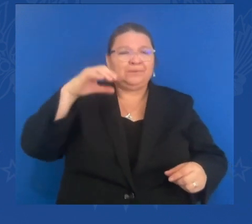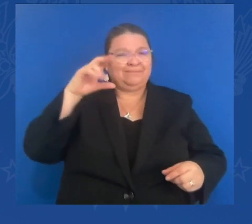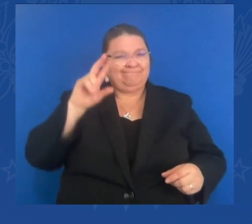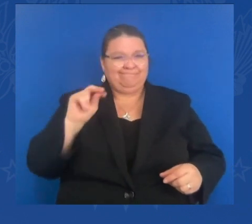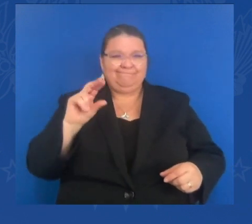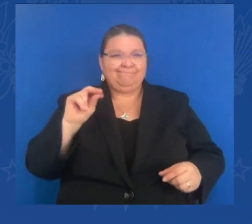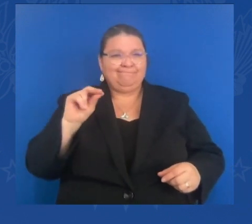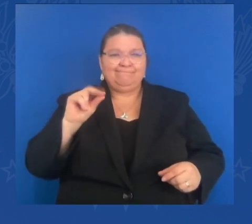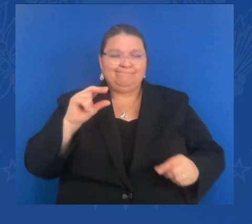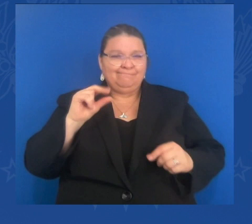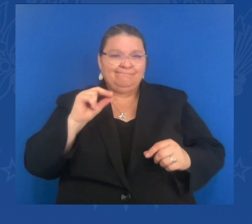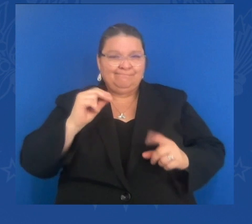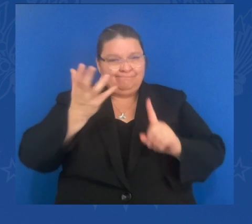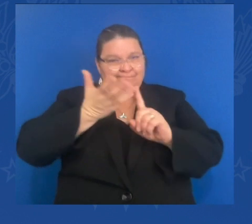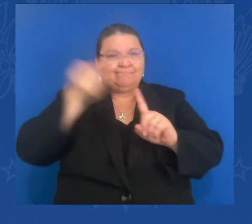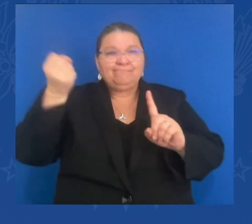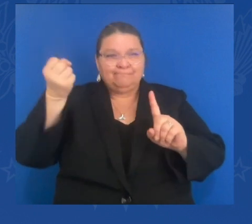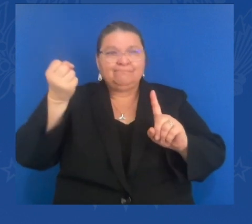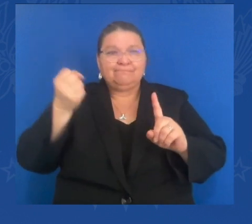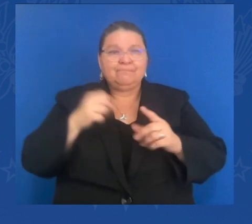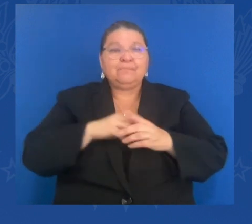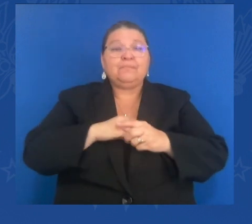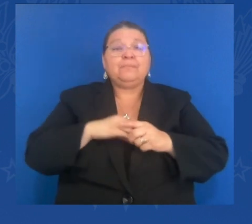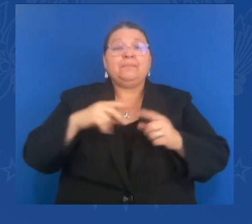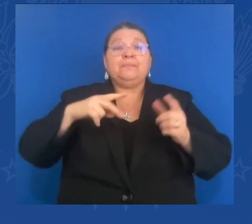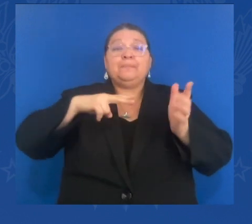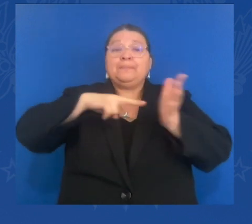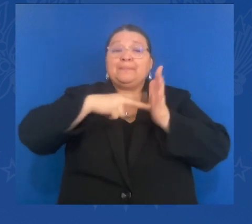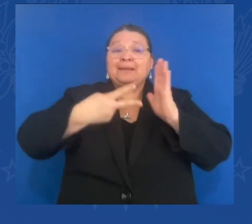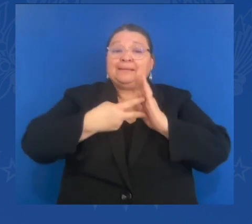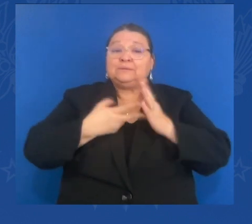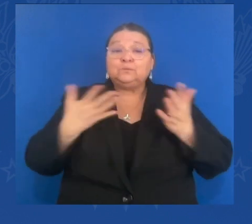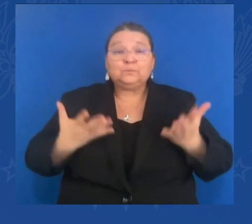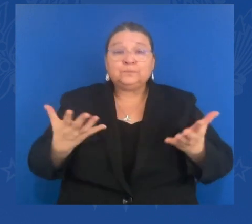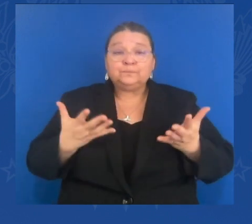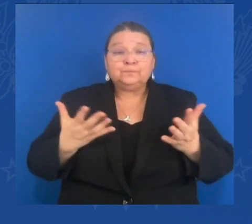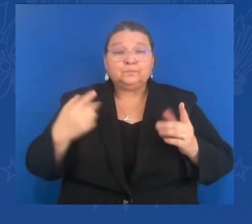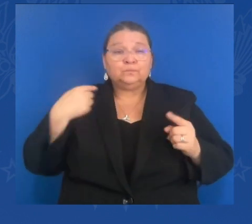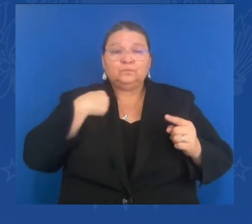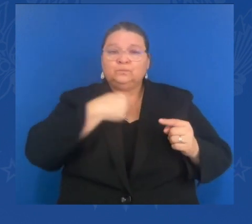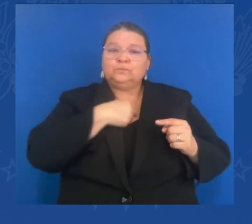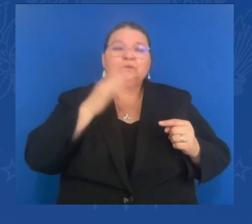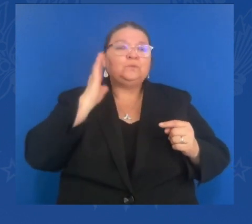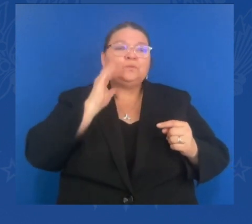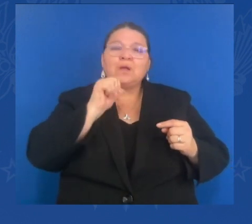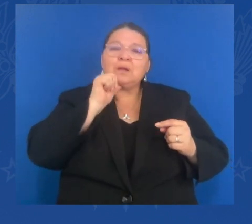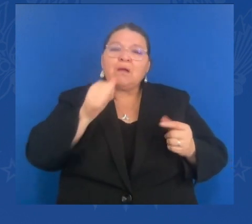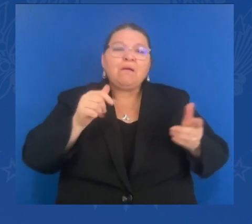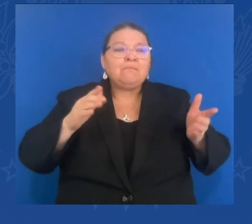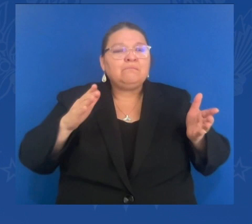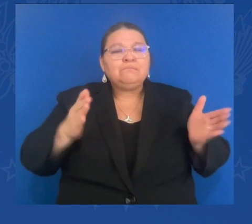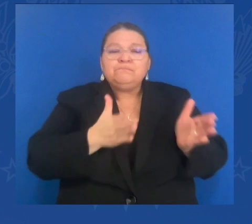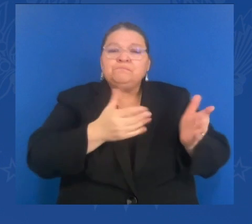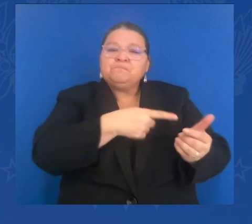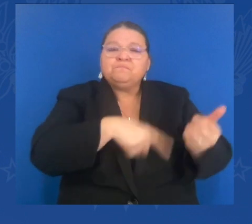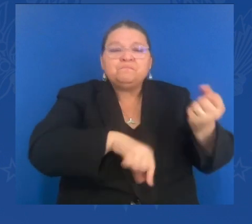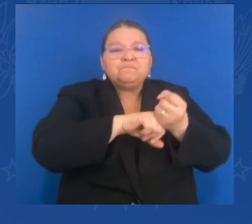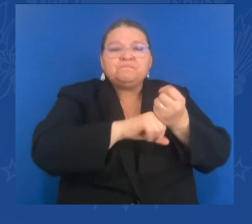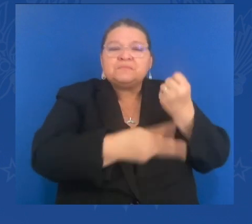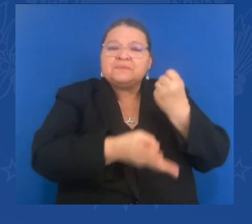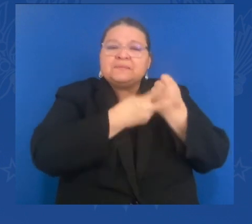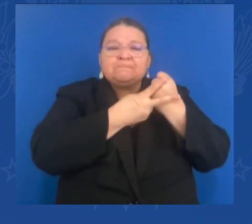the export of luxury goods to Russia. They're also the latest steps we're taking, but they're not the last steps we're going to take.